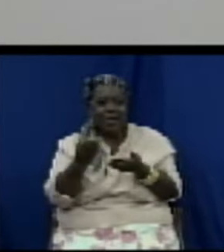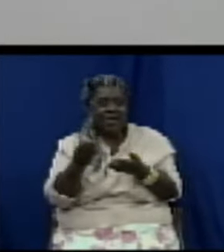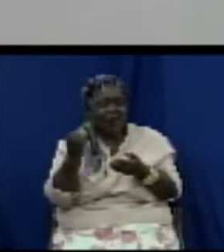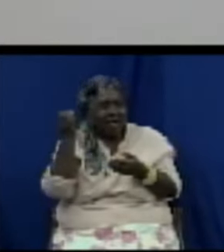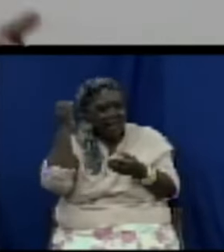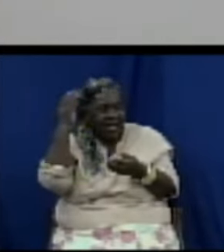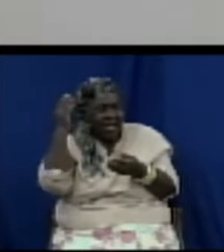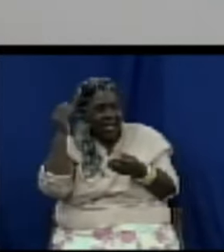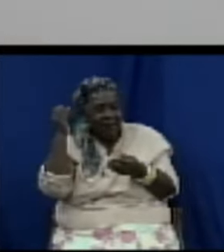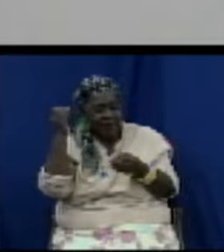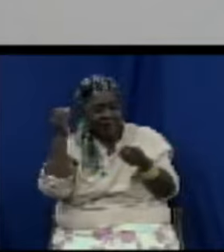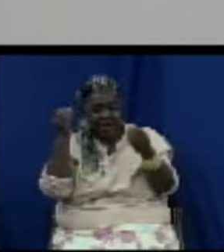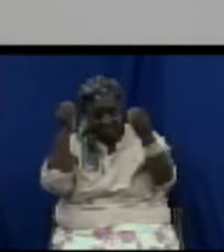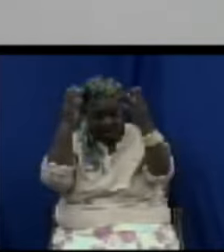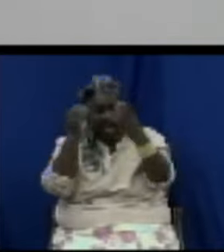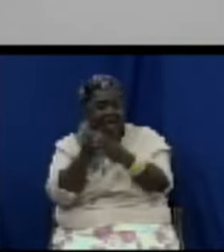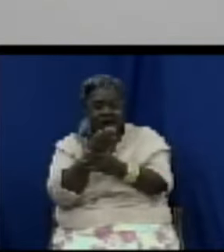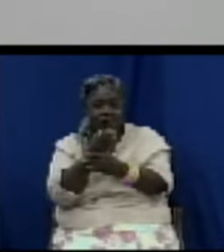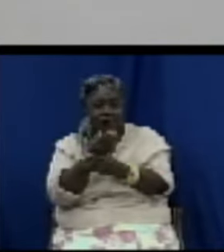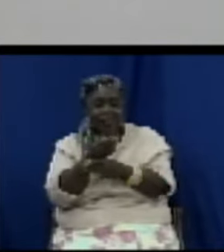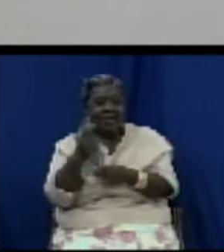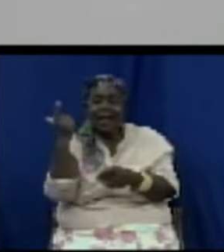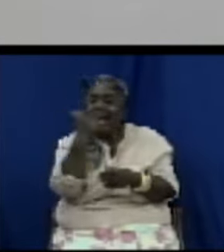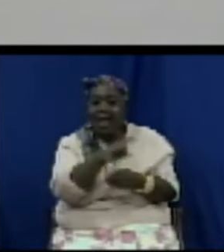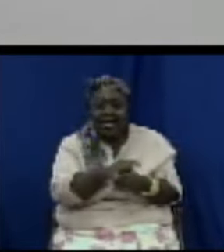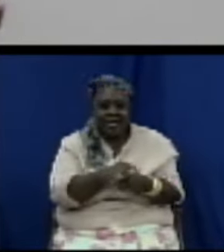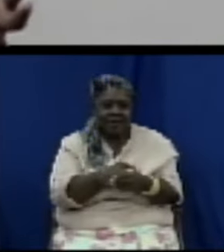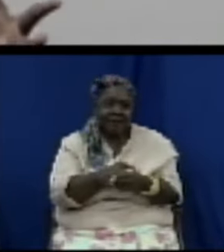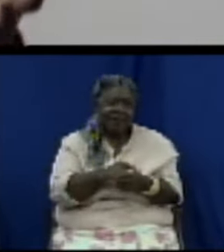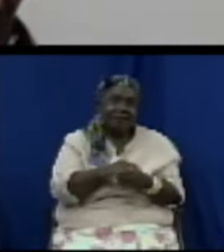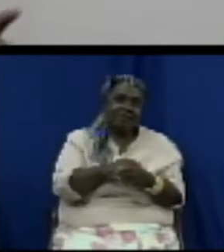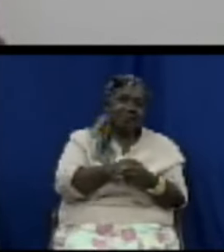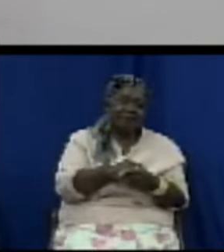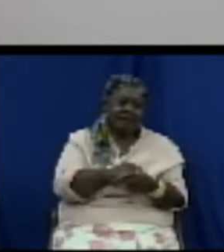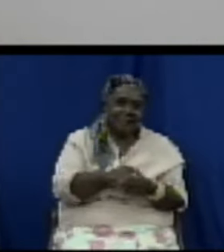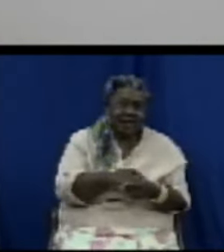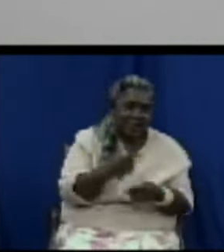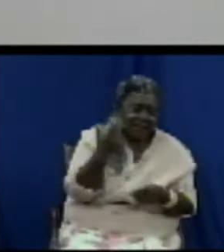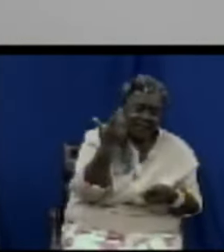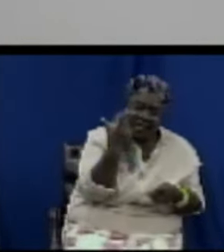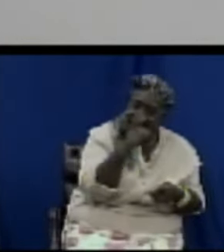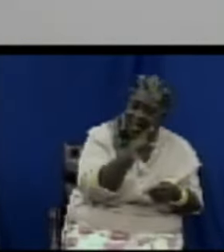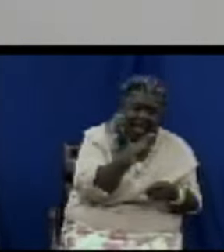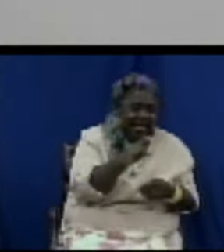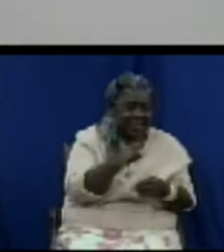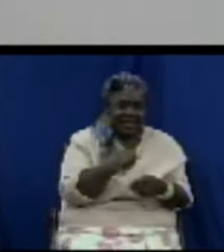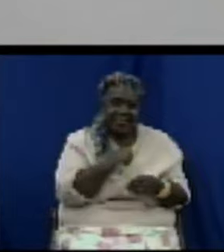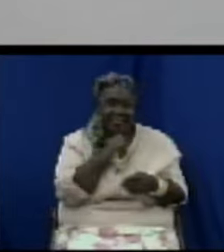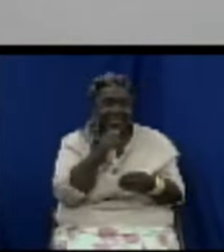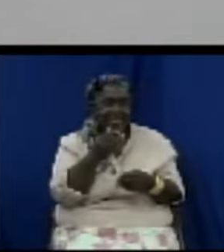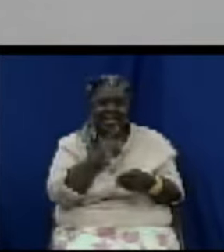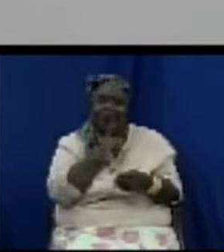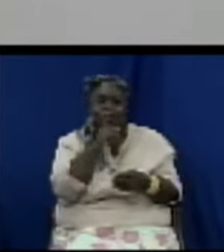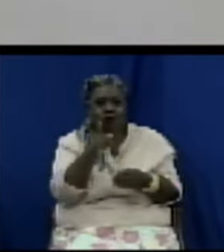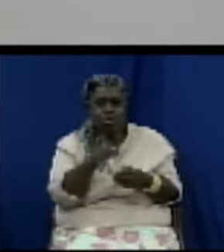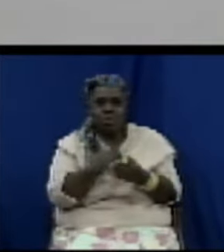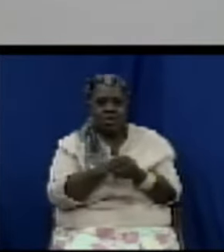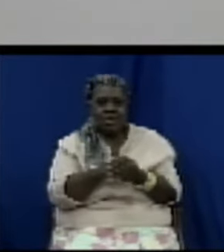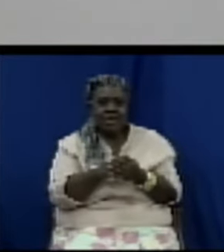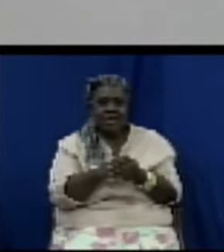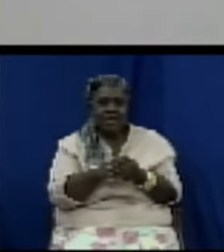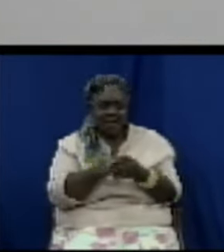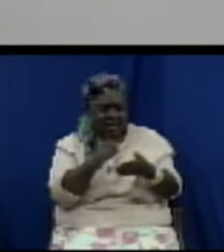five seconds they say these things they say these things on